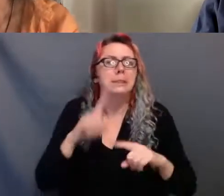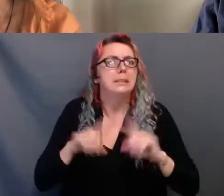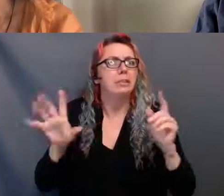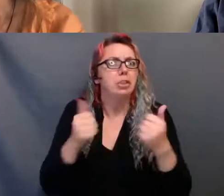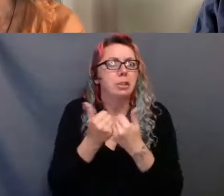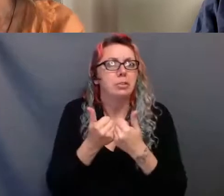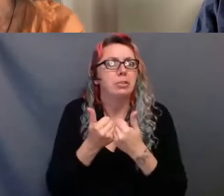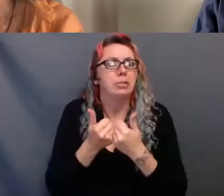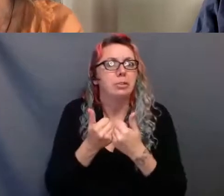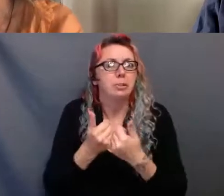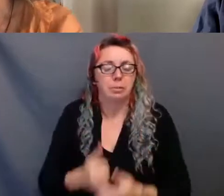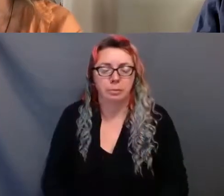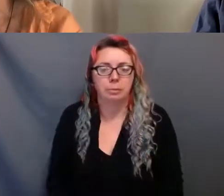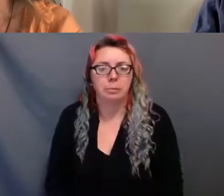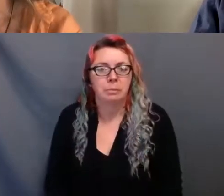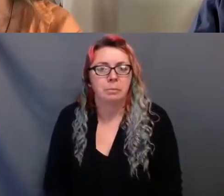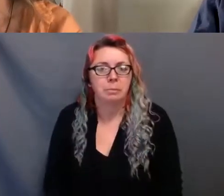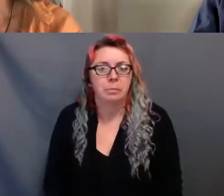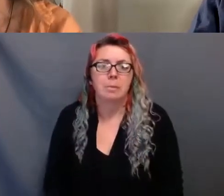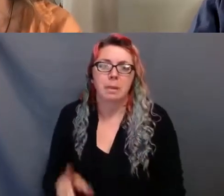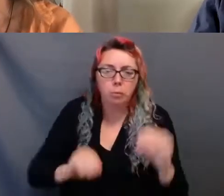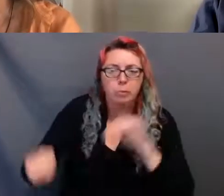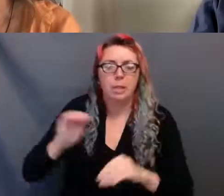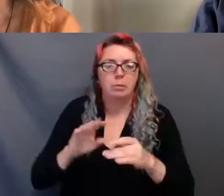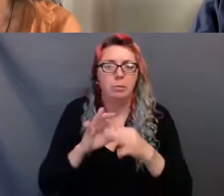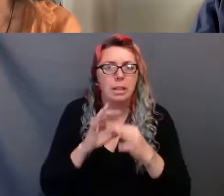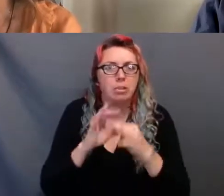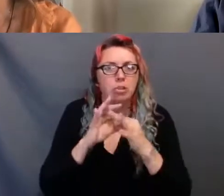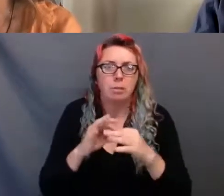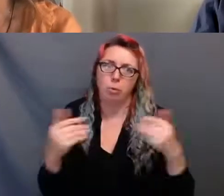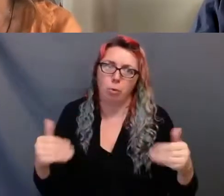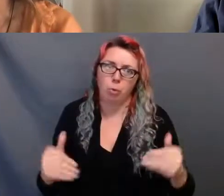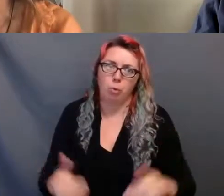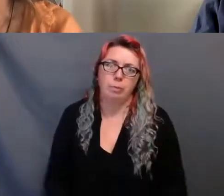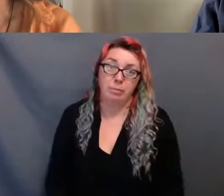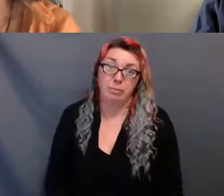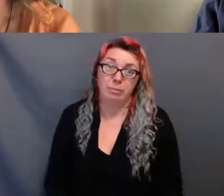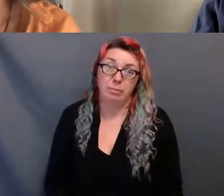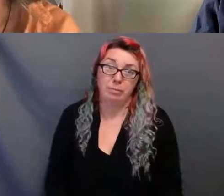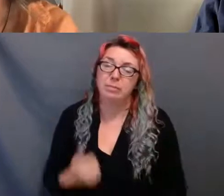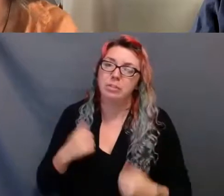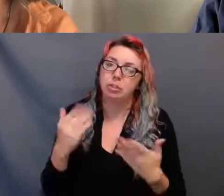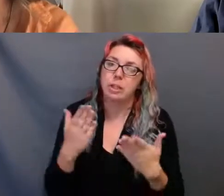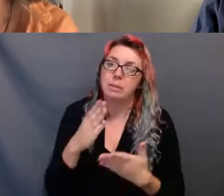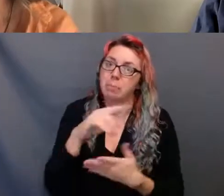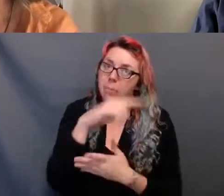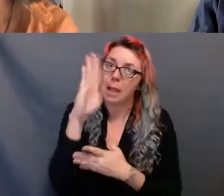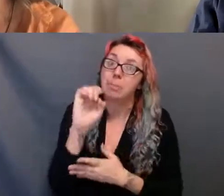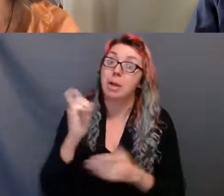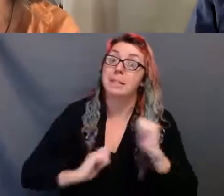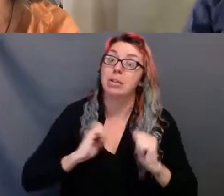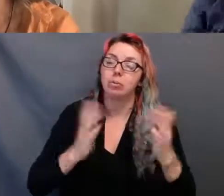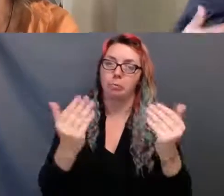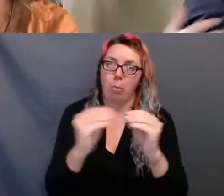movement and relationship. So go ahead, build some more of those theaters. I like them. Please and thank you.